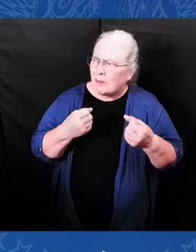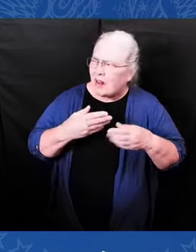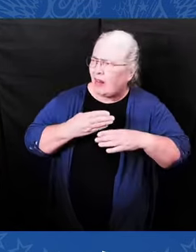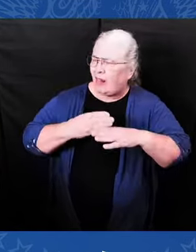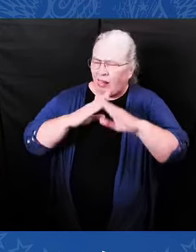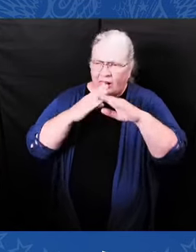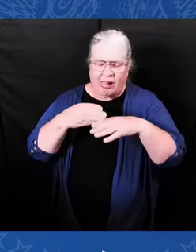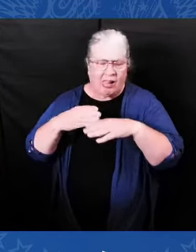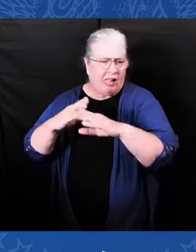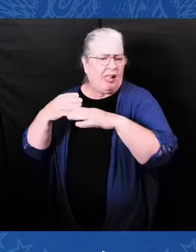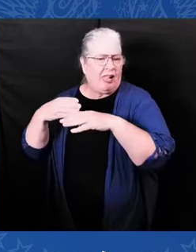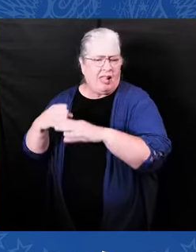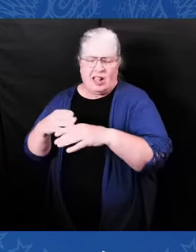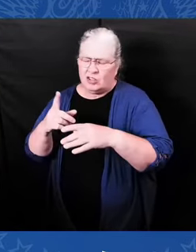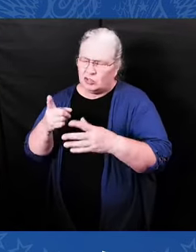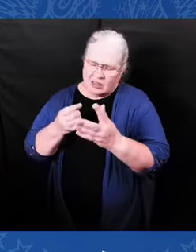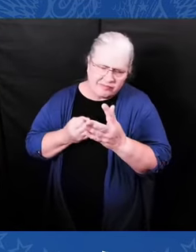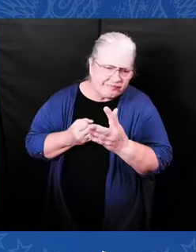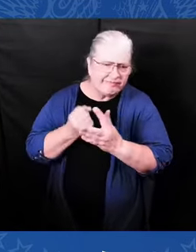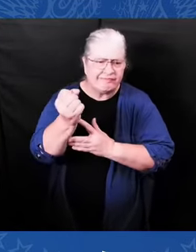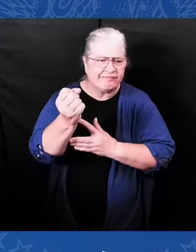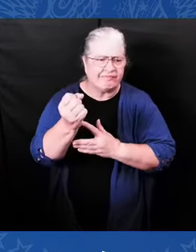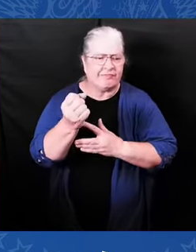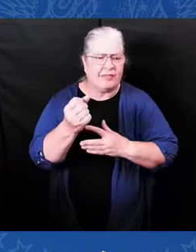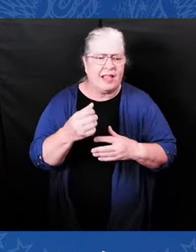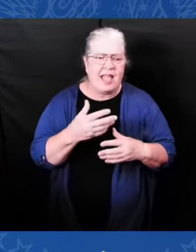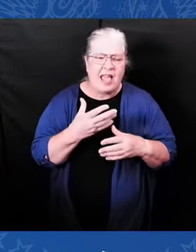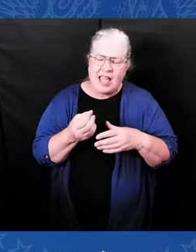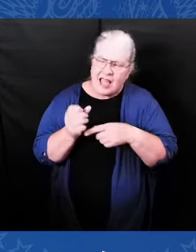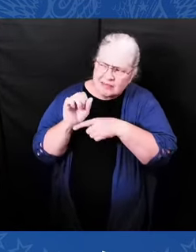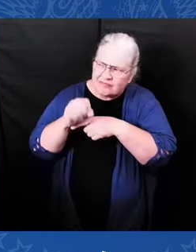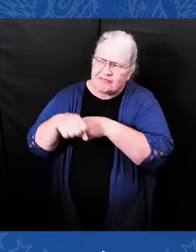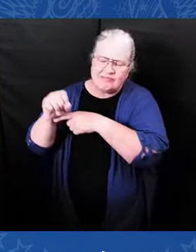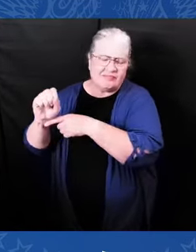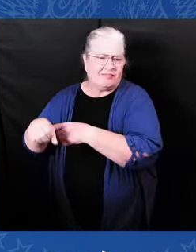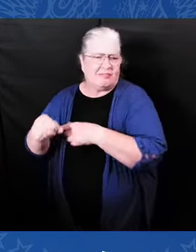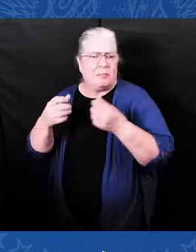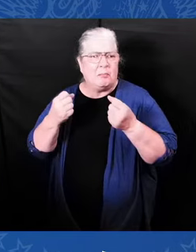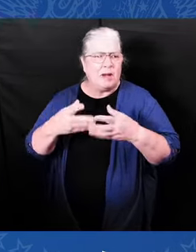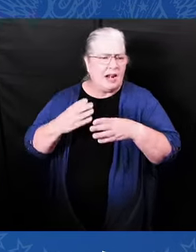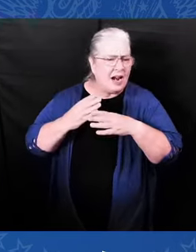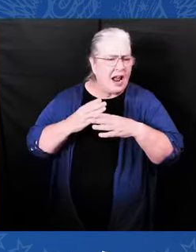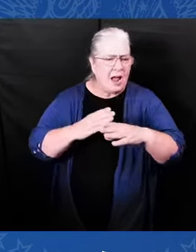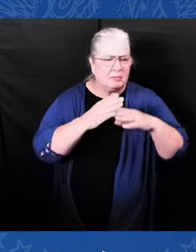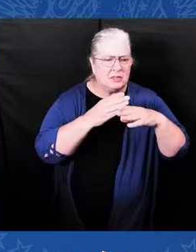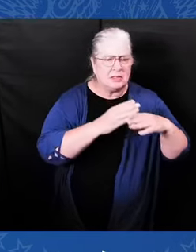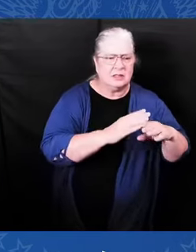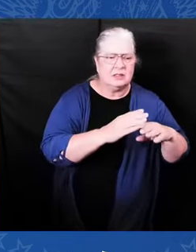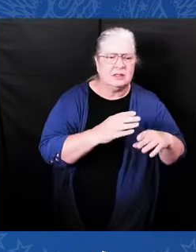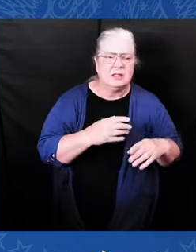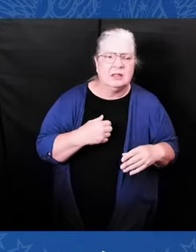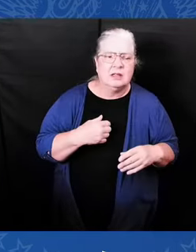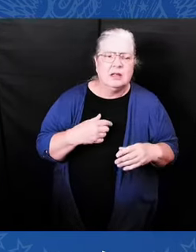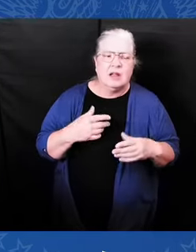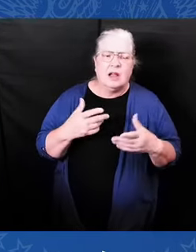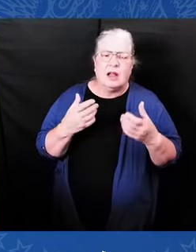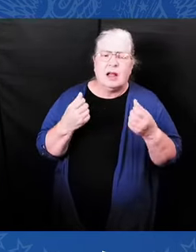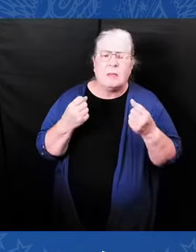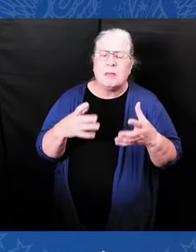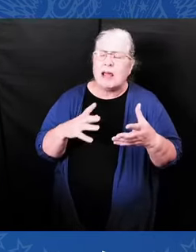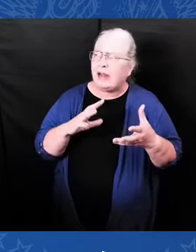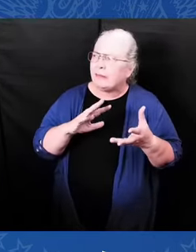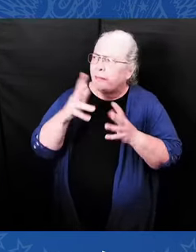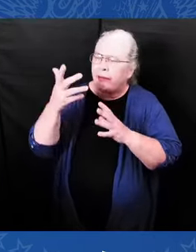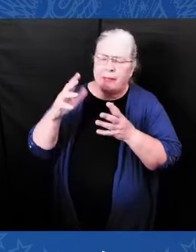redefine the meaning of progress and inspire little black girls everywhere. She was among